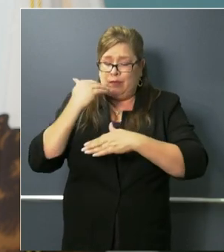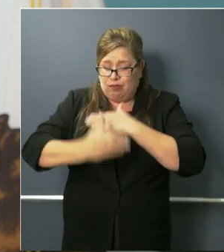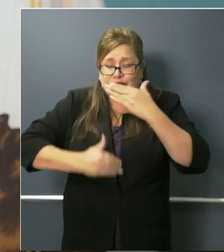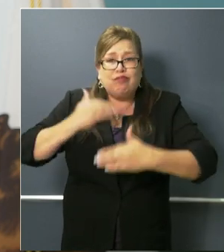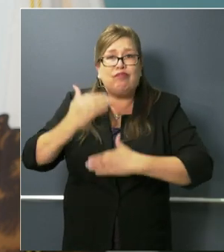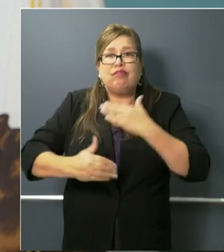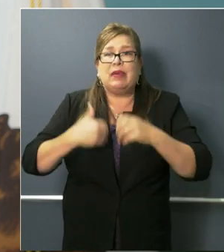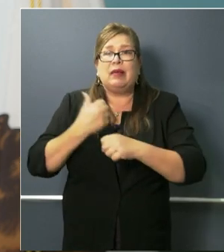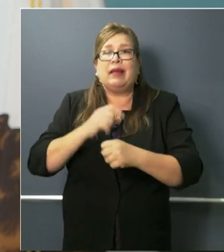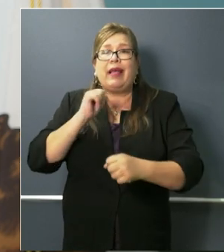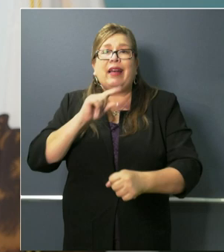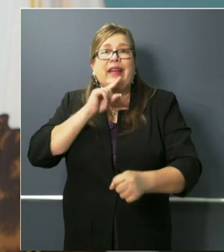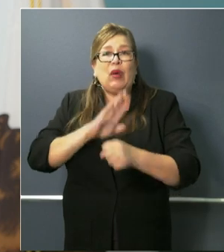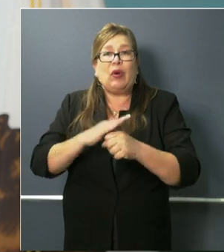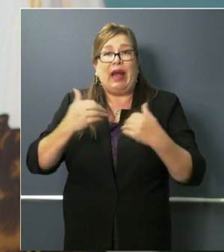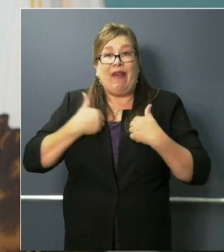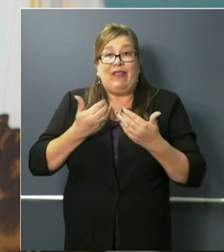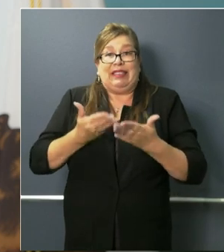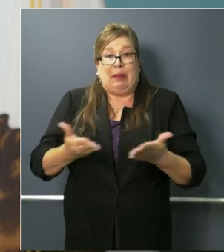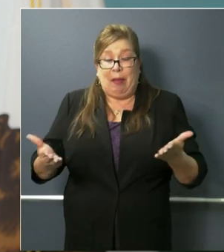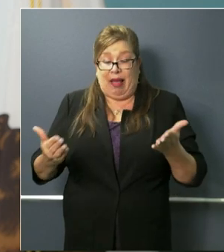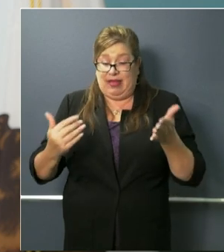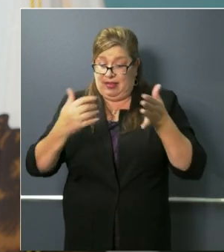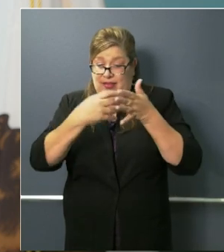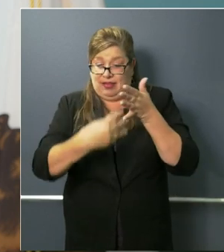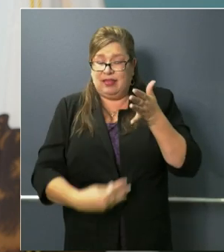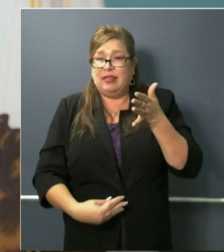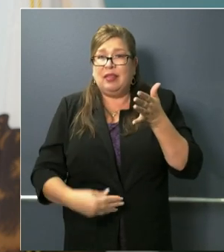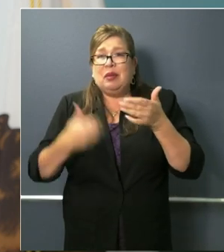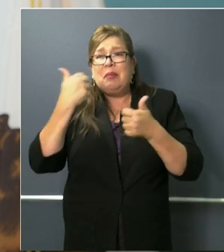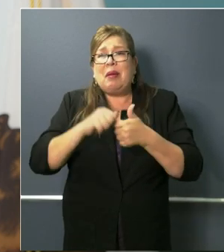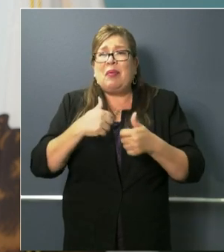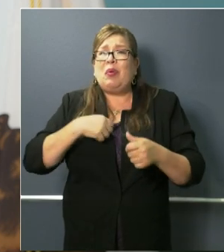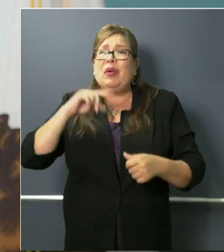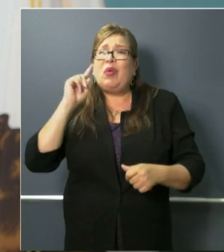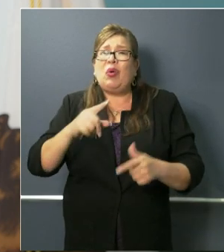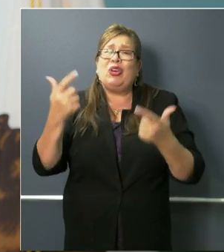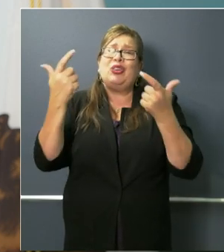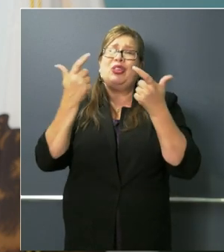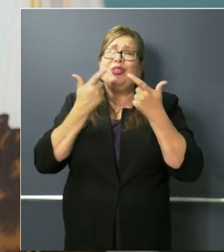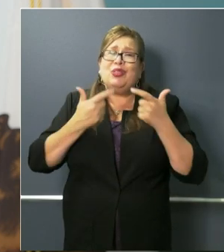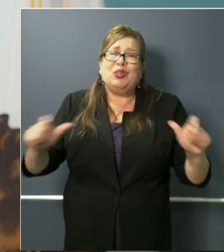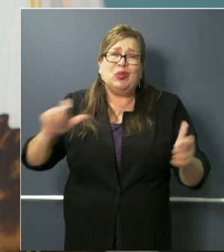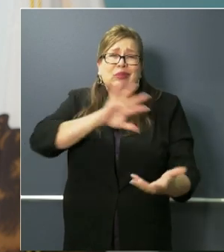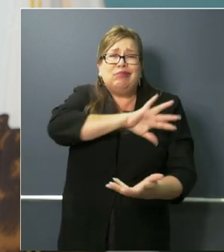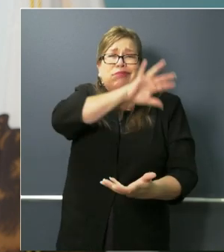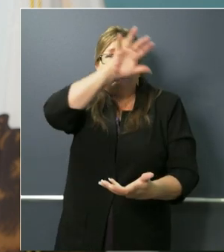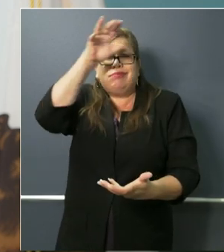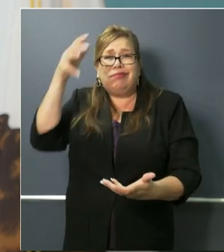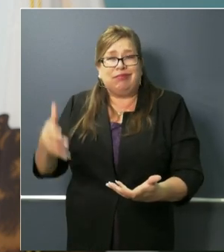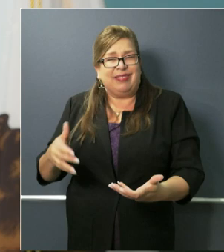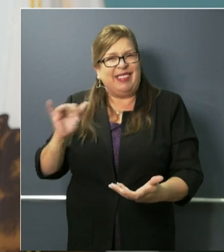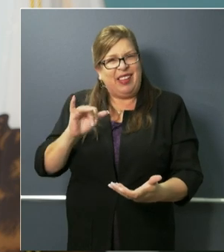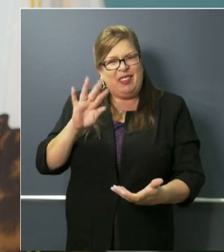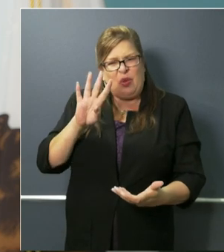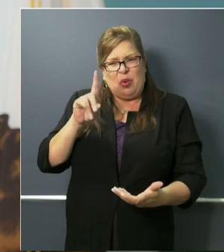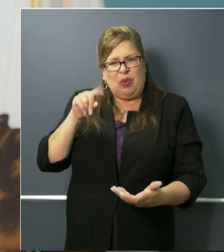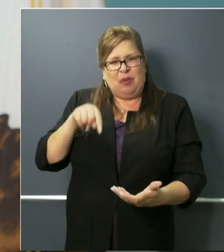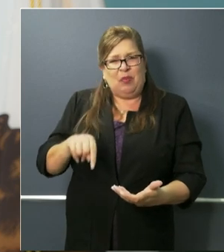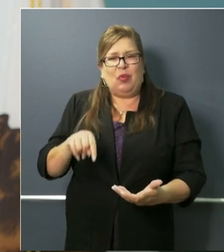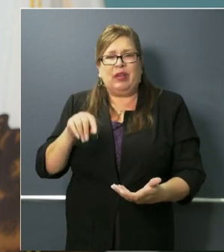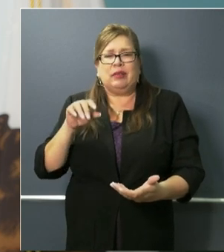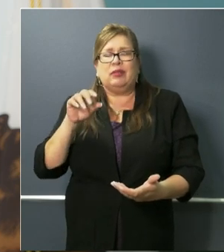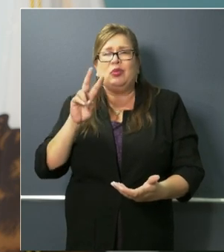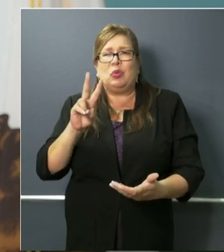because we're purchasing supplies at scale again 41 plus million and 95 masks we've already delivered we